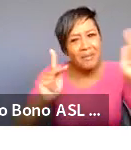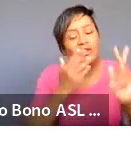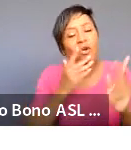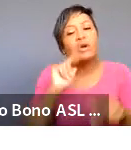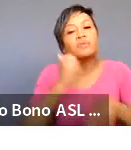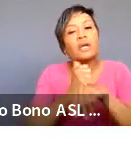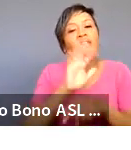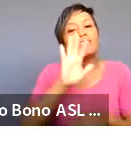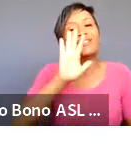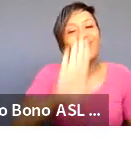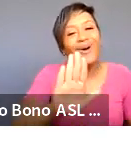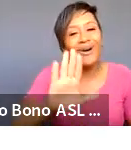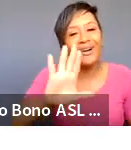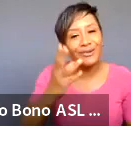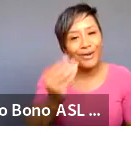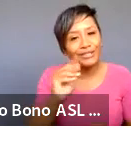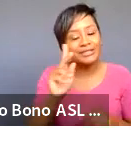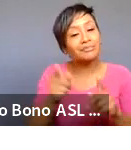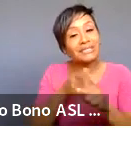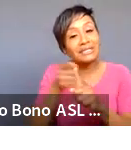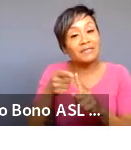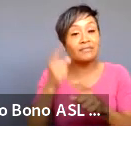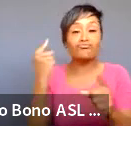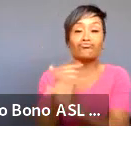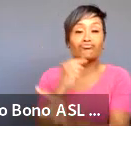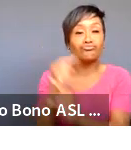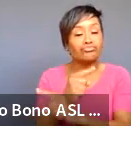own very culturally specific norms of storytelling